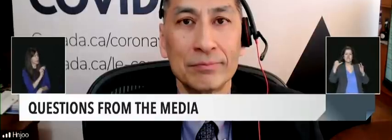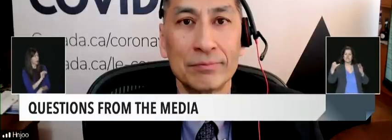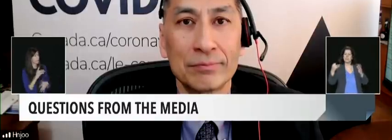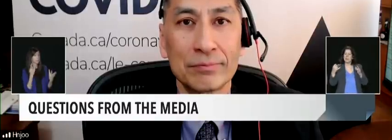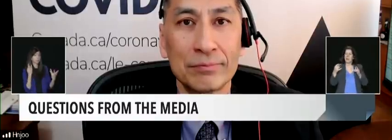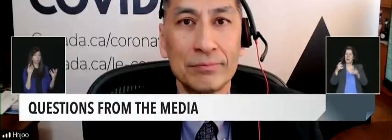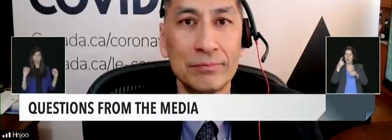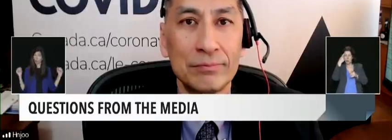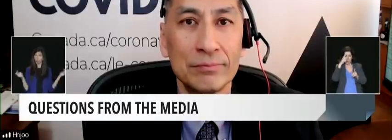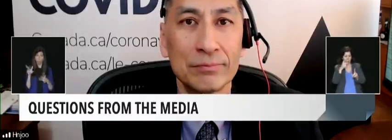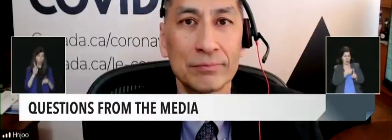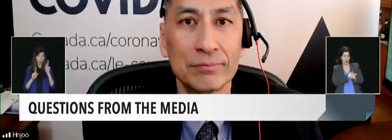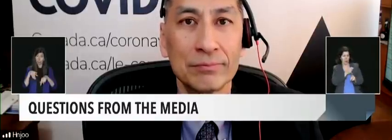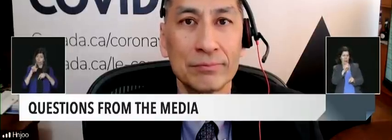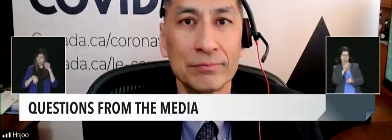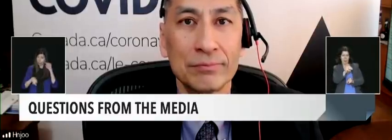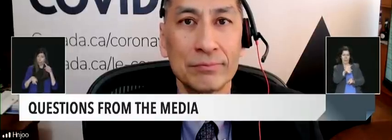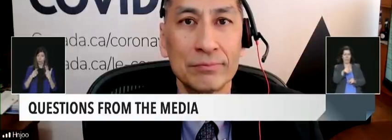how do you do it?